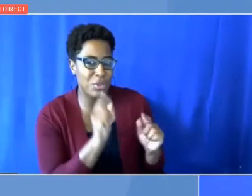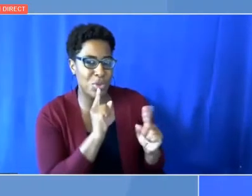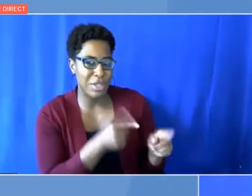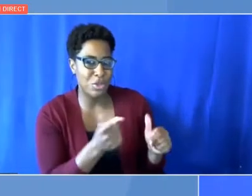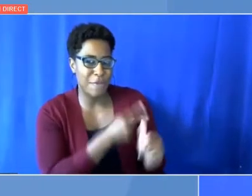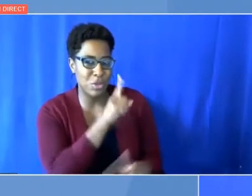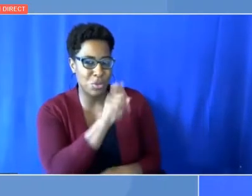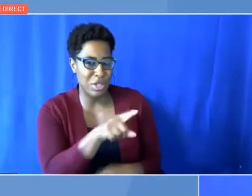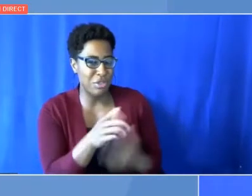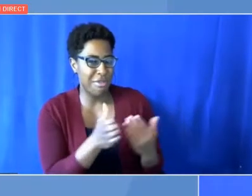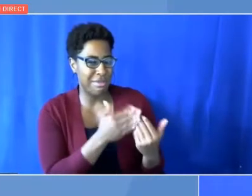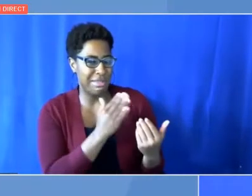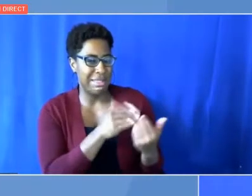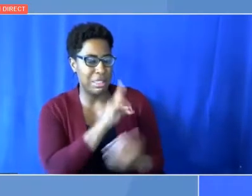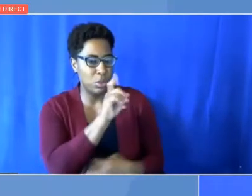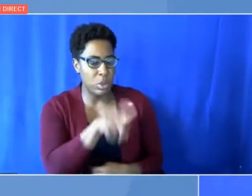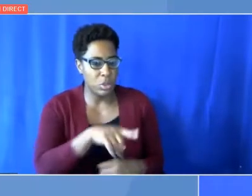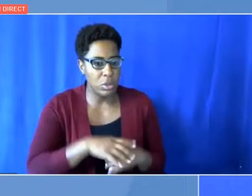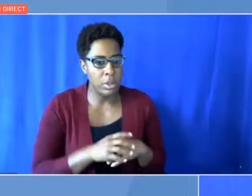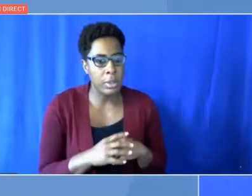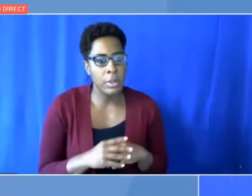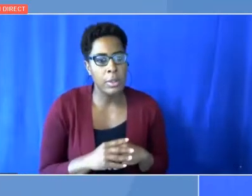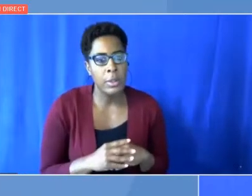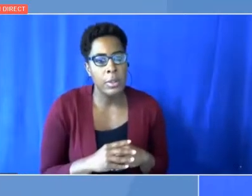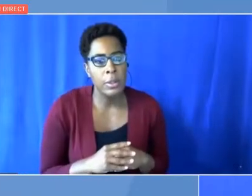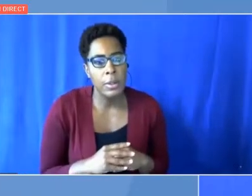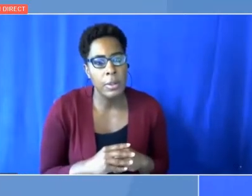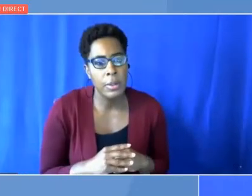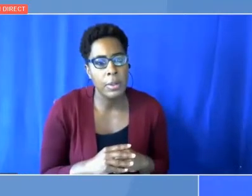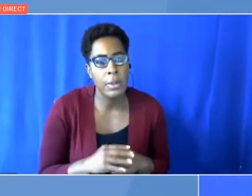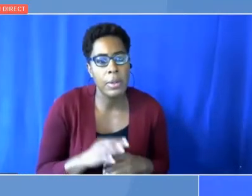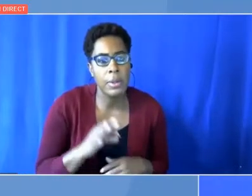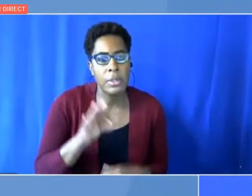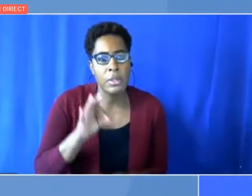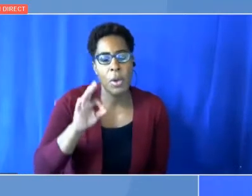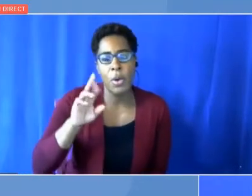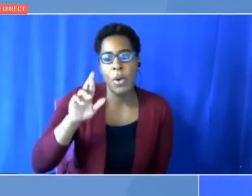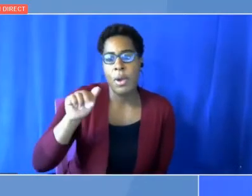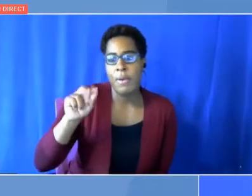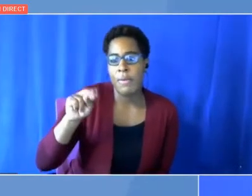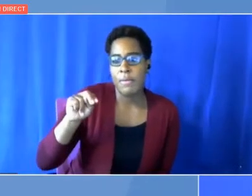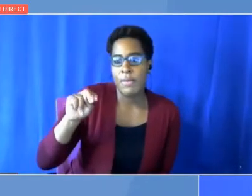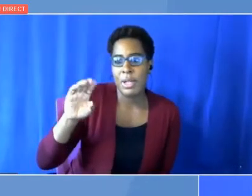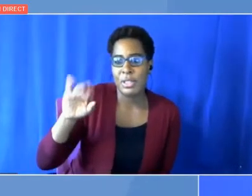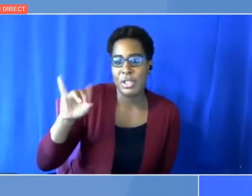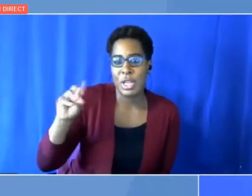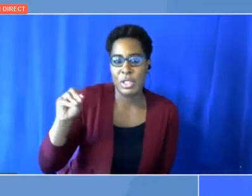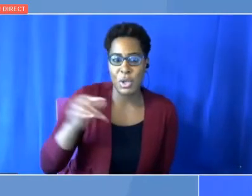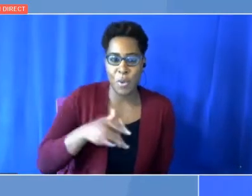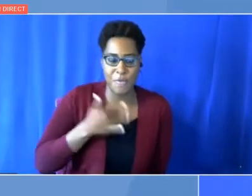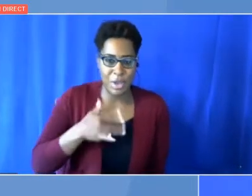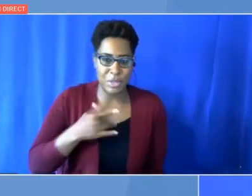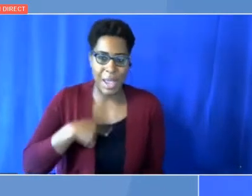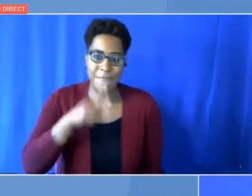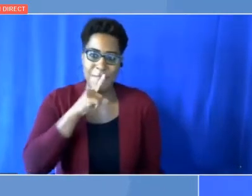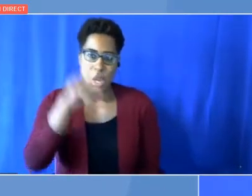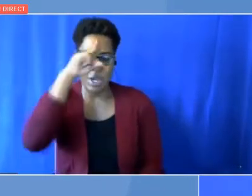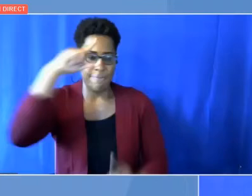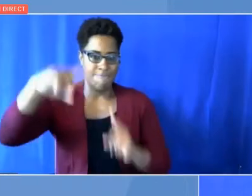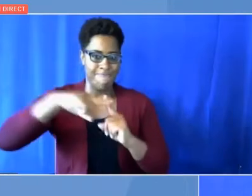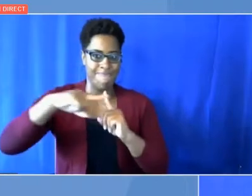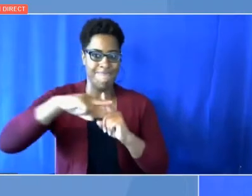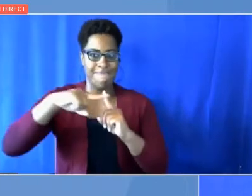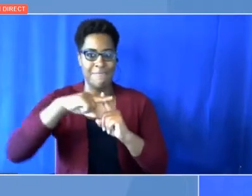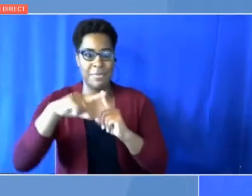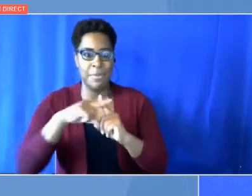colleagues think I am too optimistic. So it is the first time